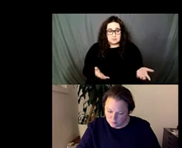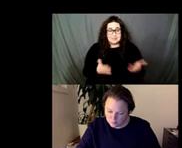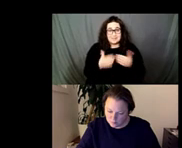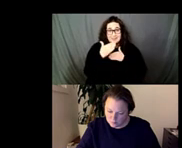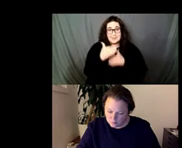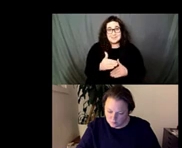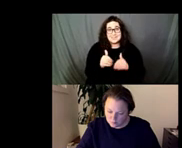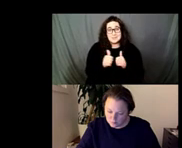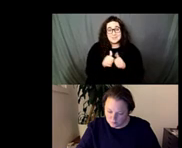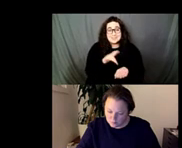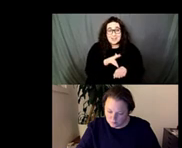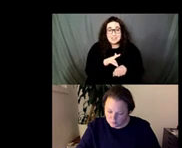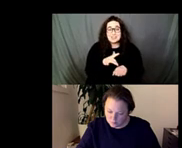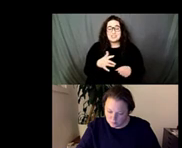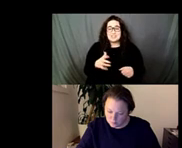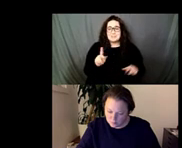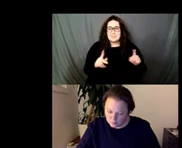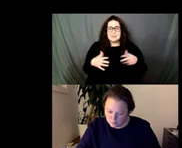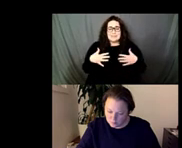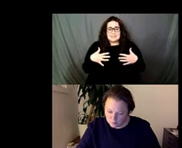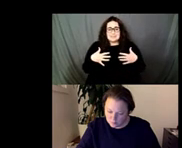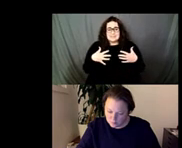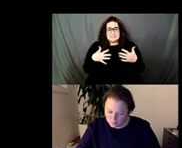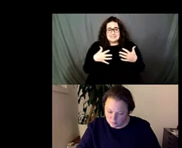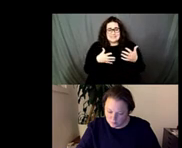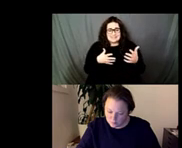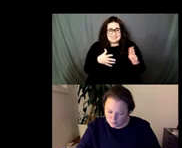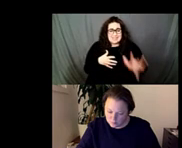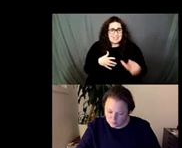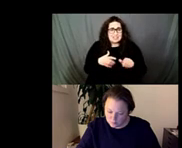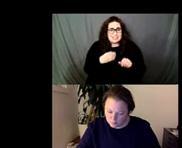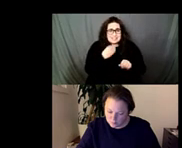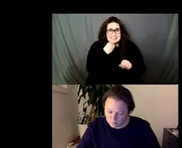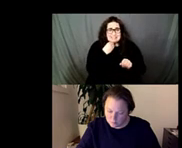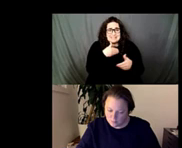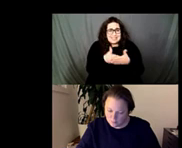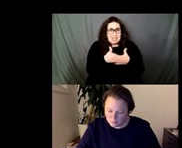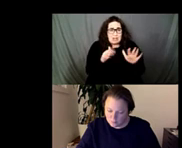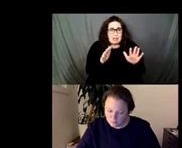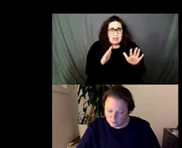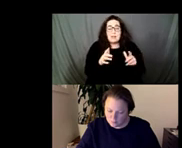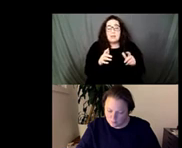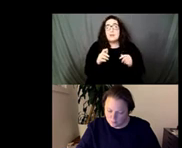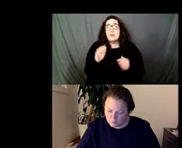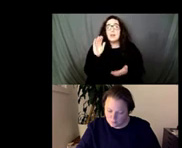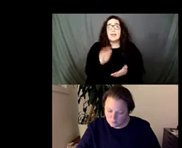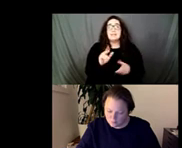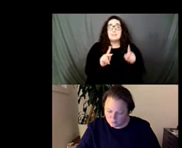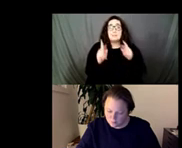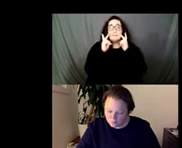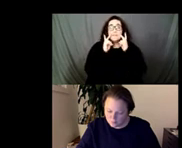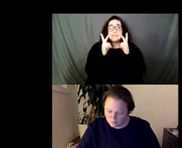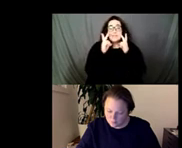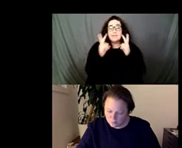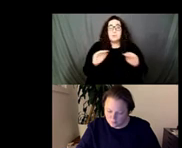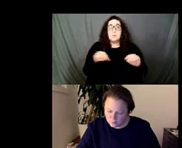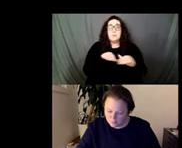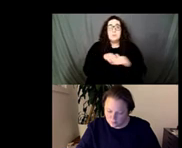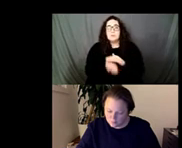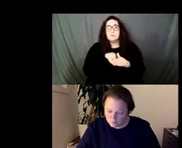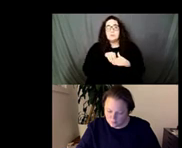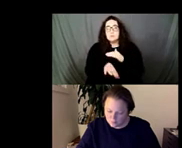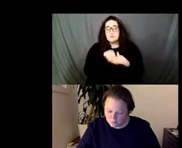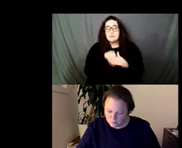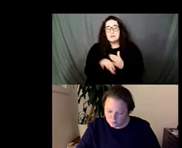kind of fear of interacting and touching things but you know foot traffic was a lot lower and in the experience of the piece became a lot more